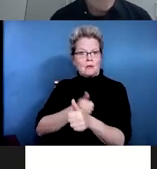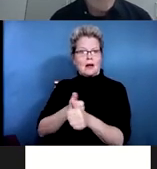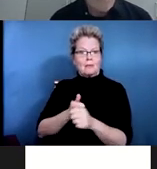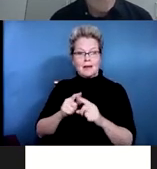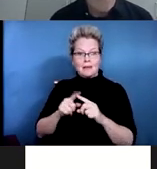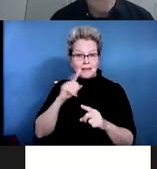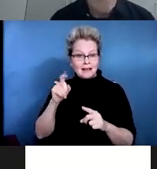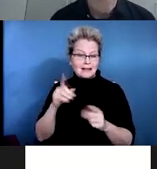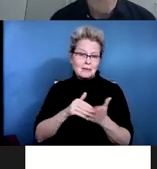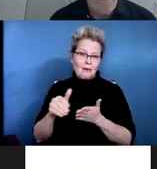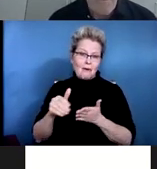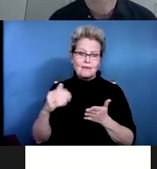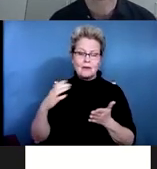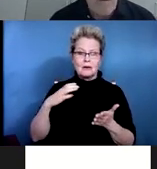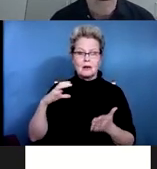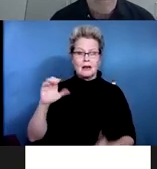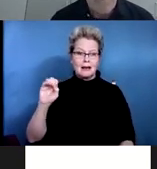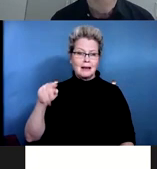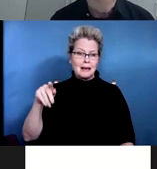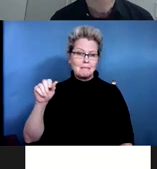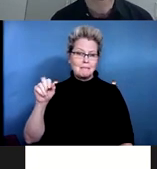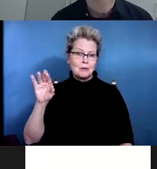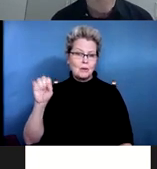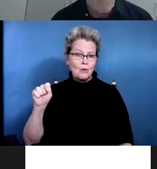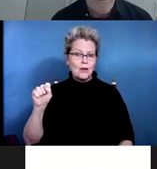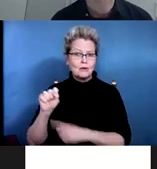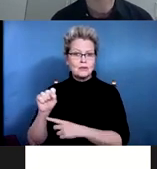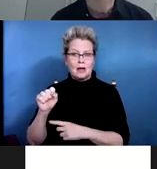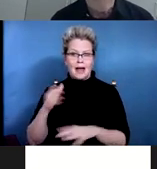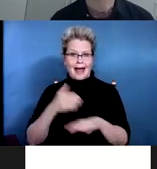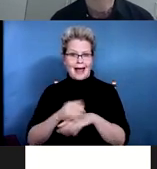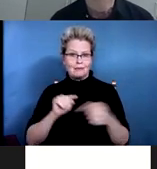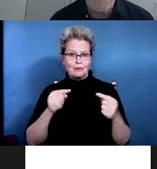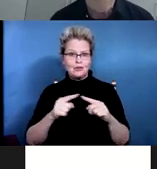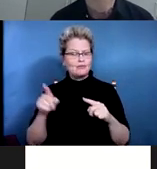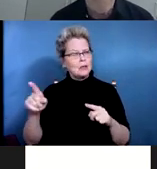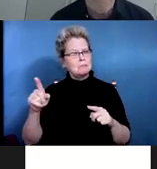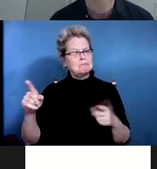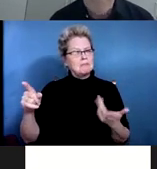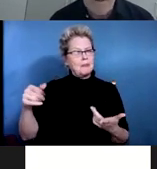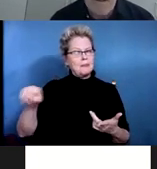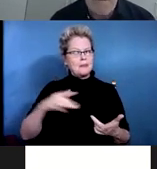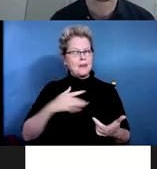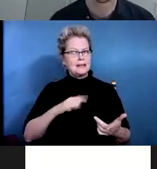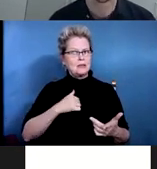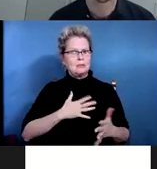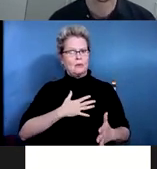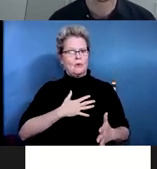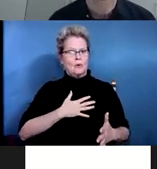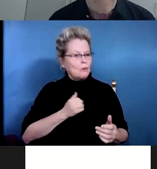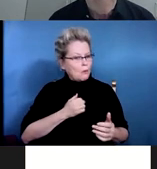injured, are, are obviously going to be sympathetic and aware of what the person is up, up against.